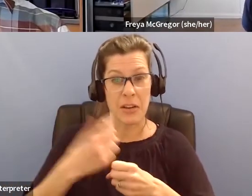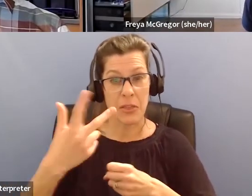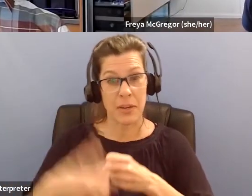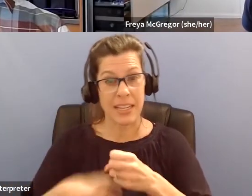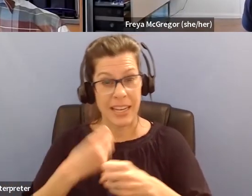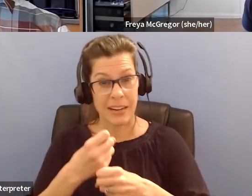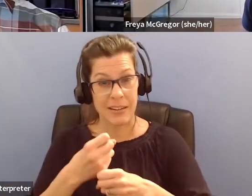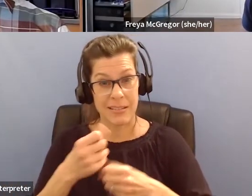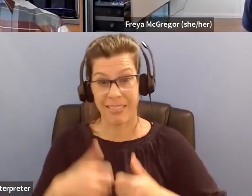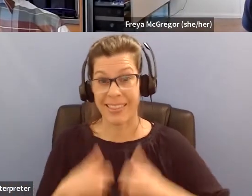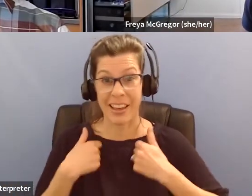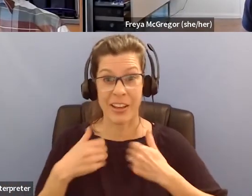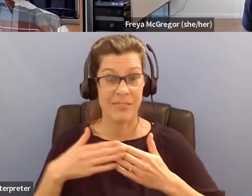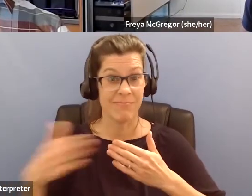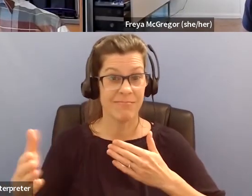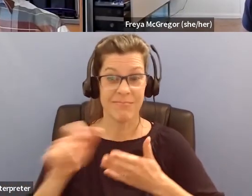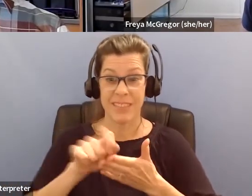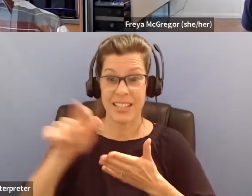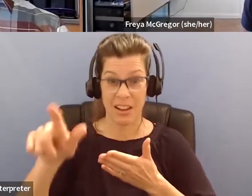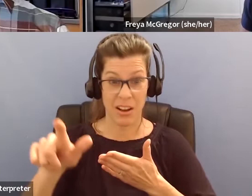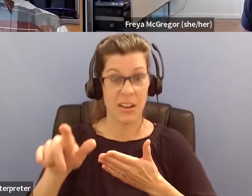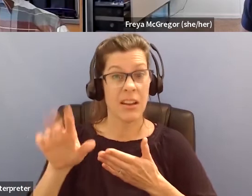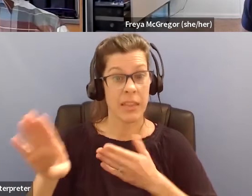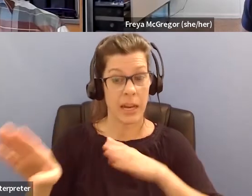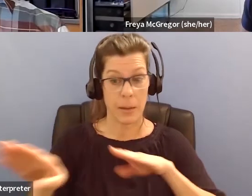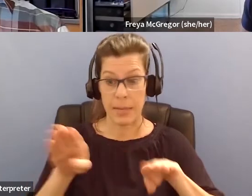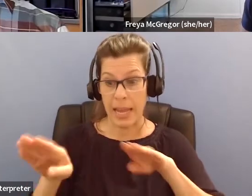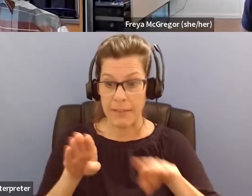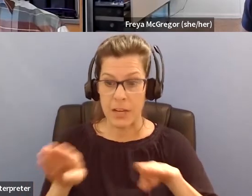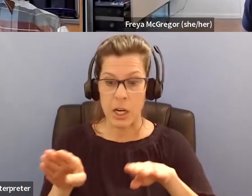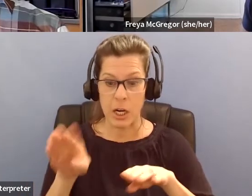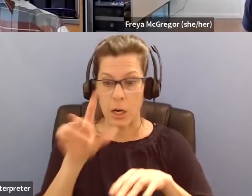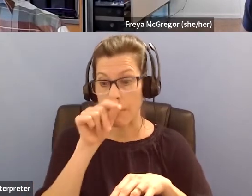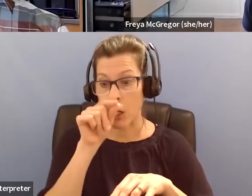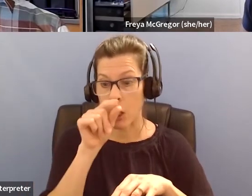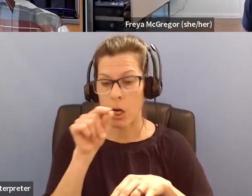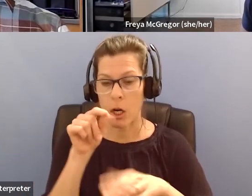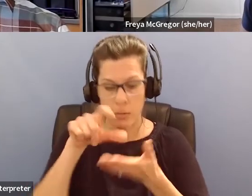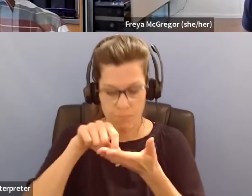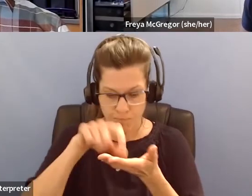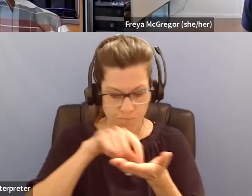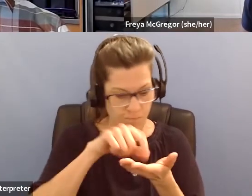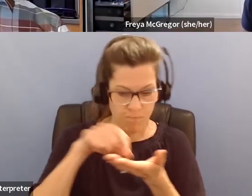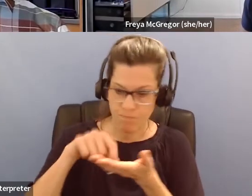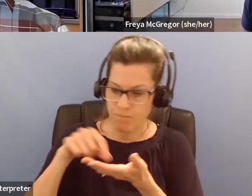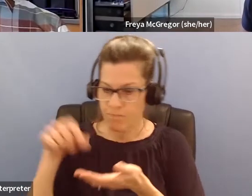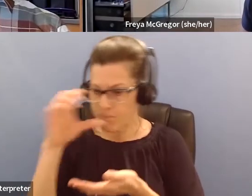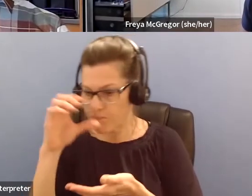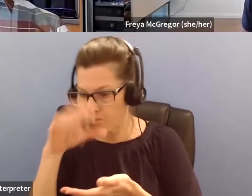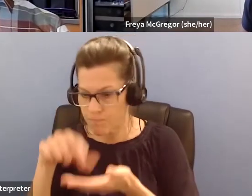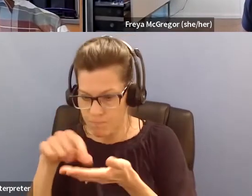the way they act, the way they are looking around the backyard, the way that they look for food, is